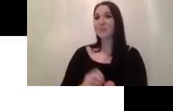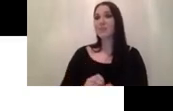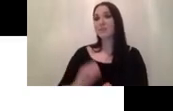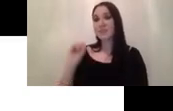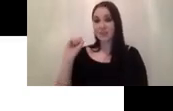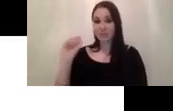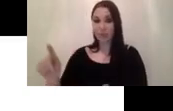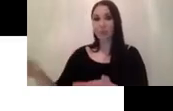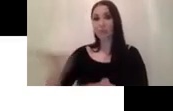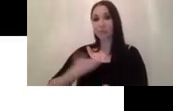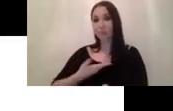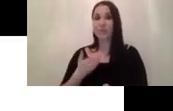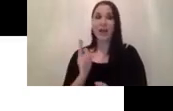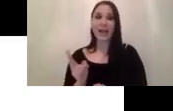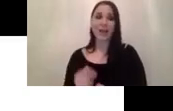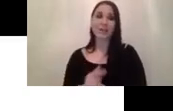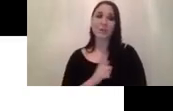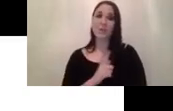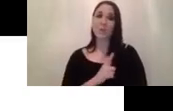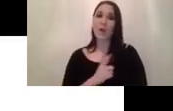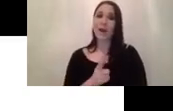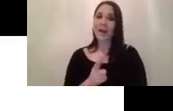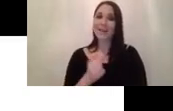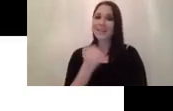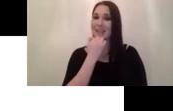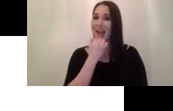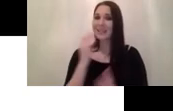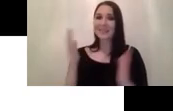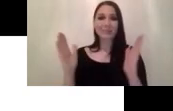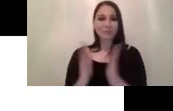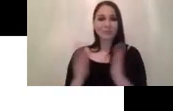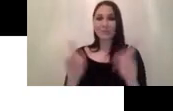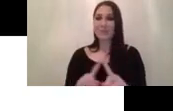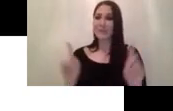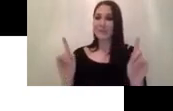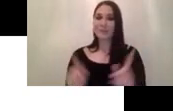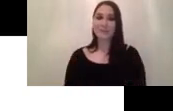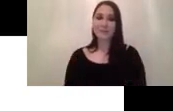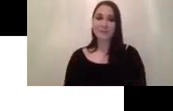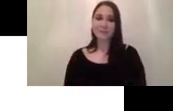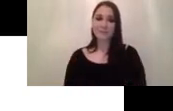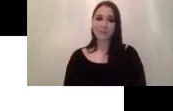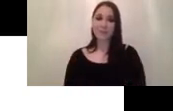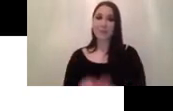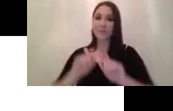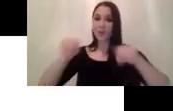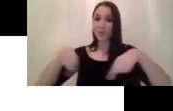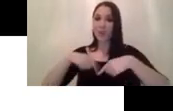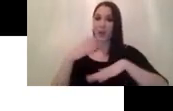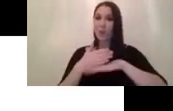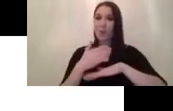scenario currently we're focusing on size recommendation we actually work with a few partner